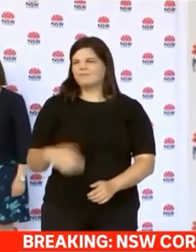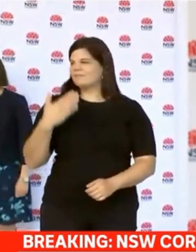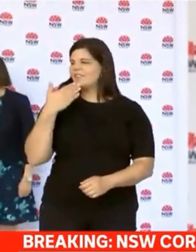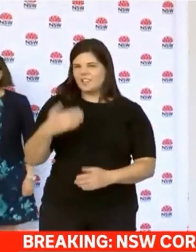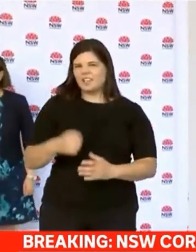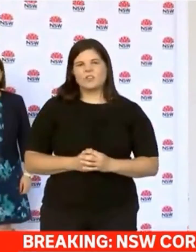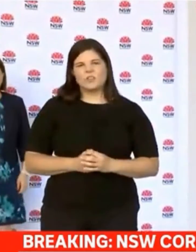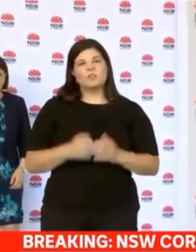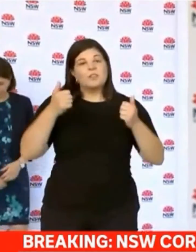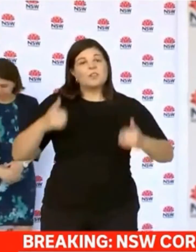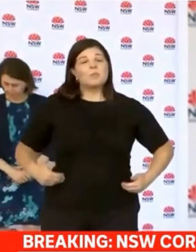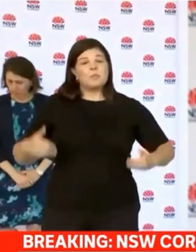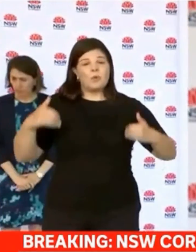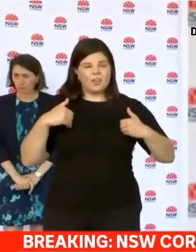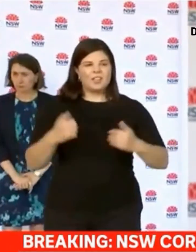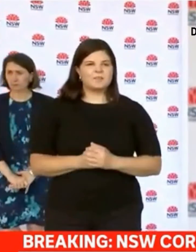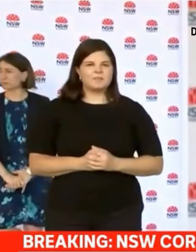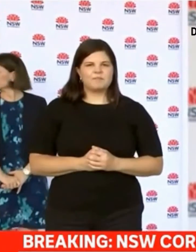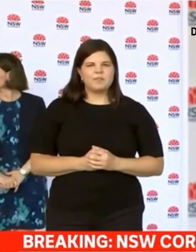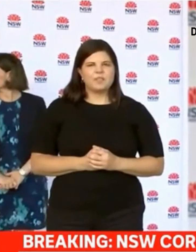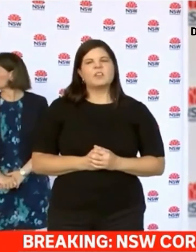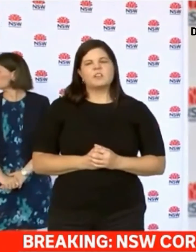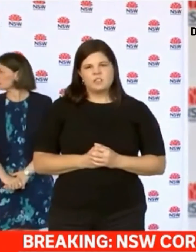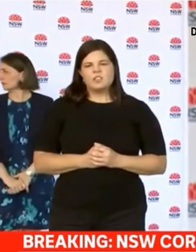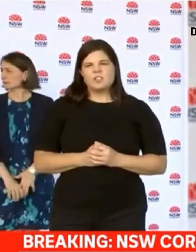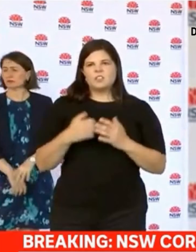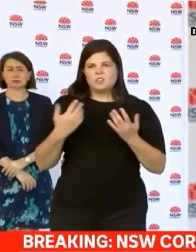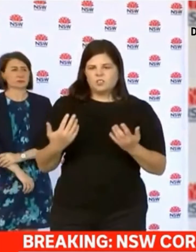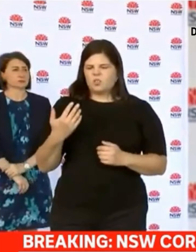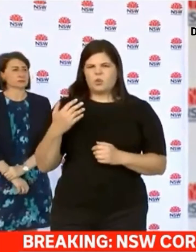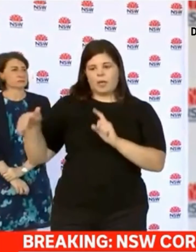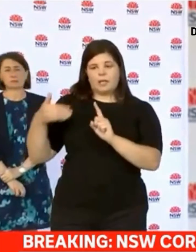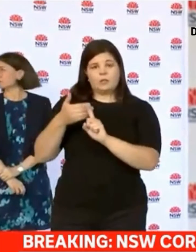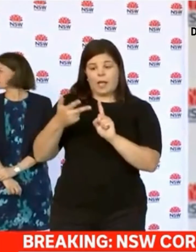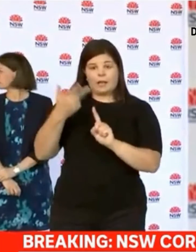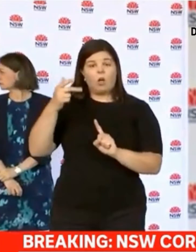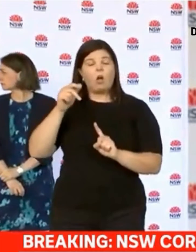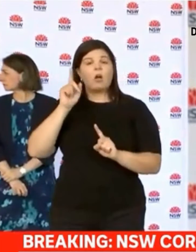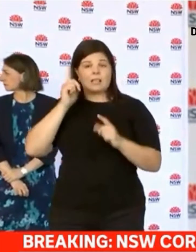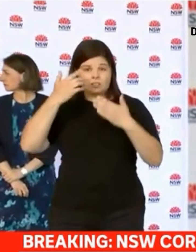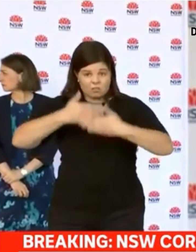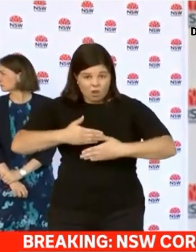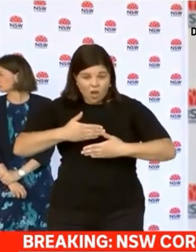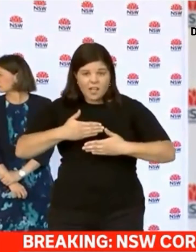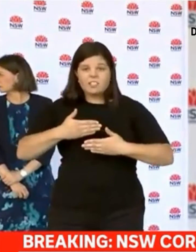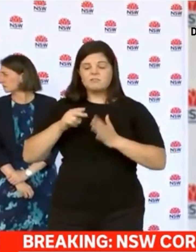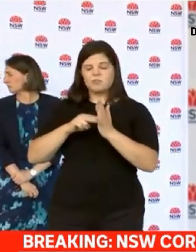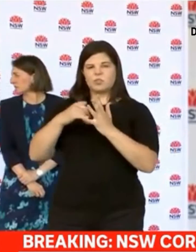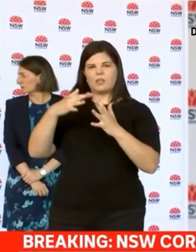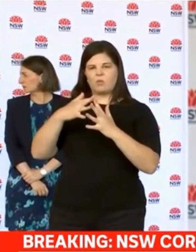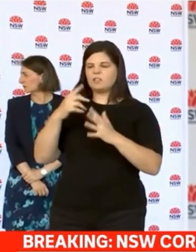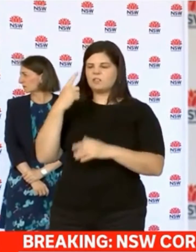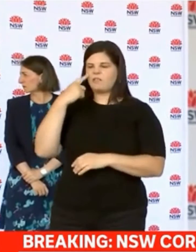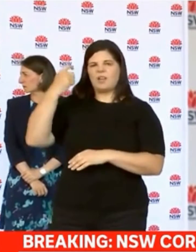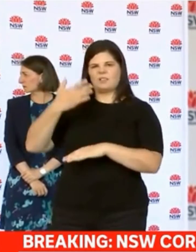Thanks Premier and good morning. So I'd like to report on the cases from yesterday to 8 o'clock last night. New South